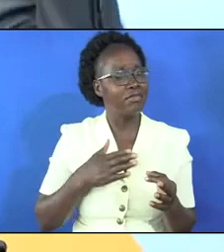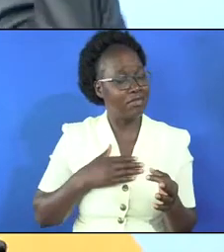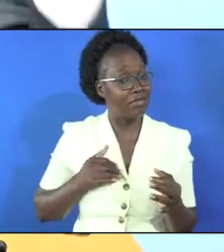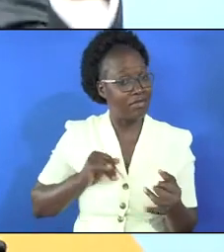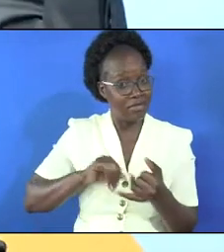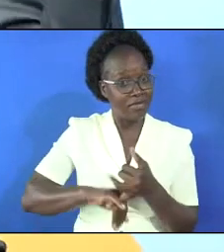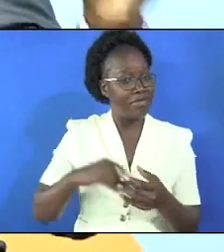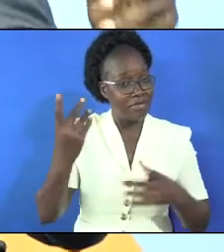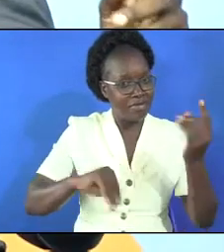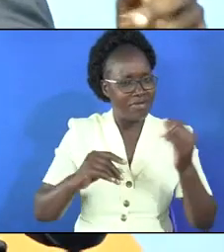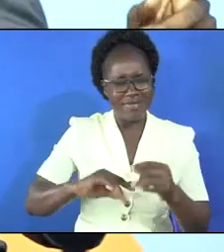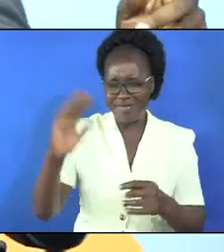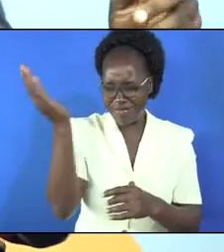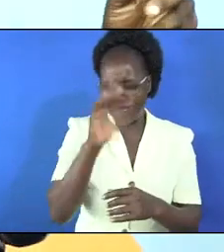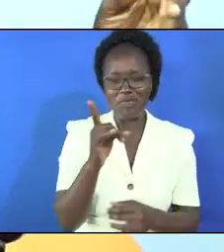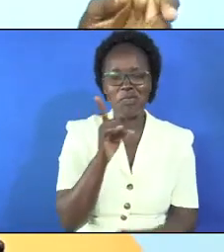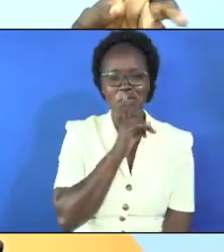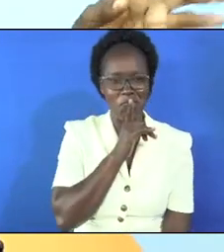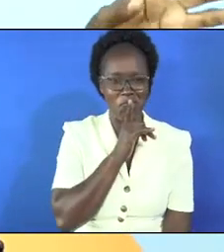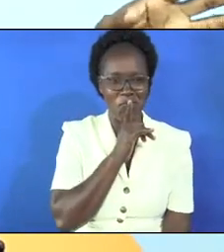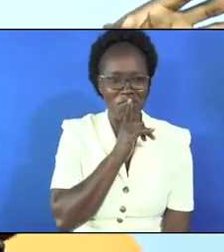me today i will never share